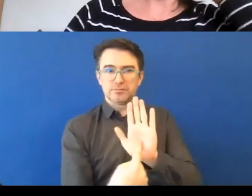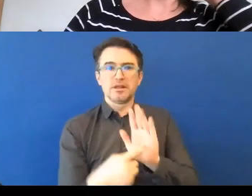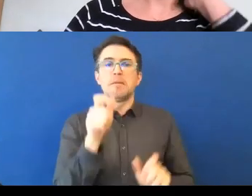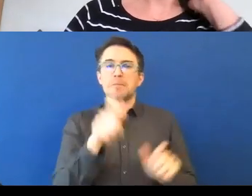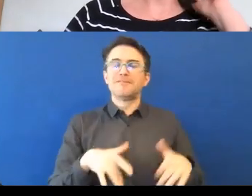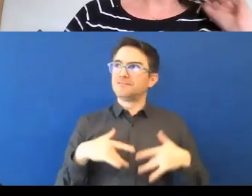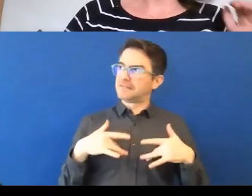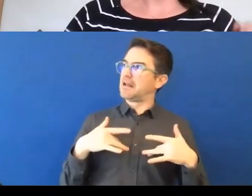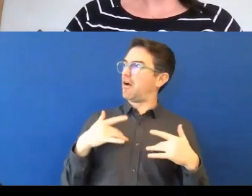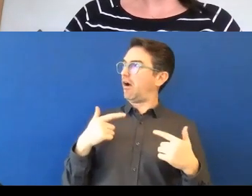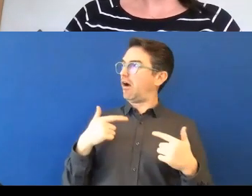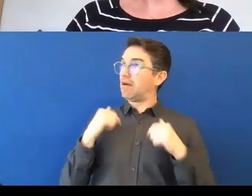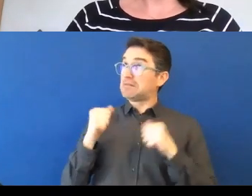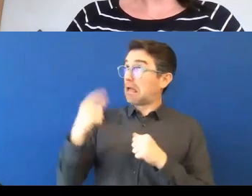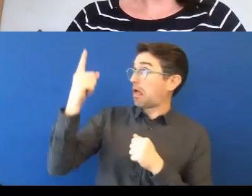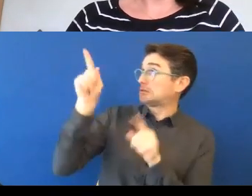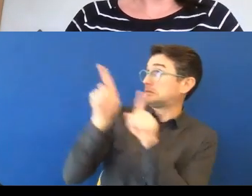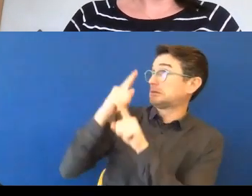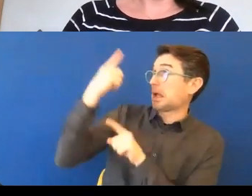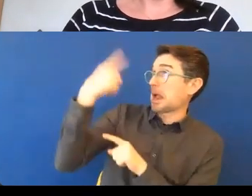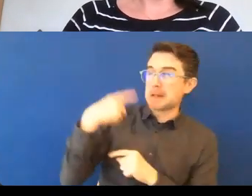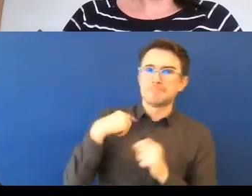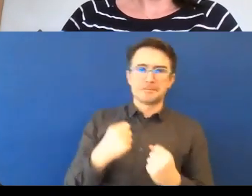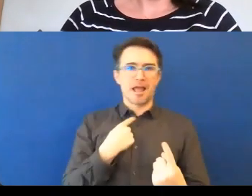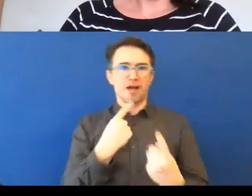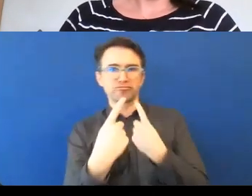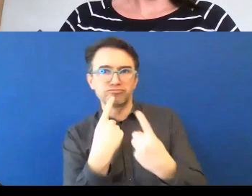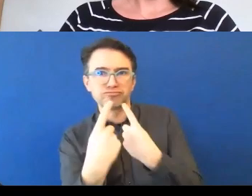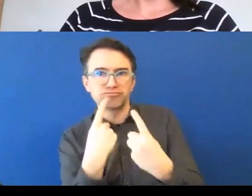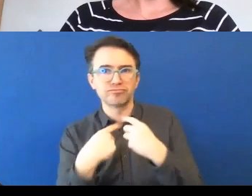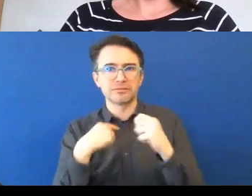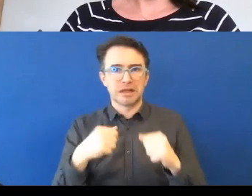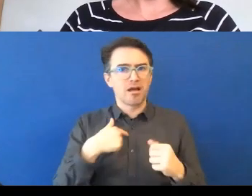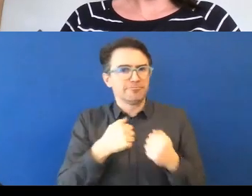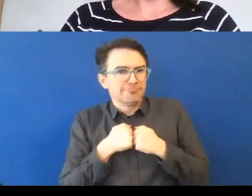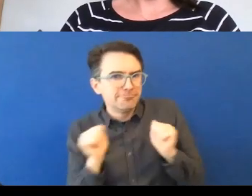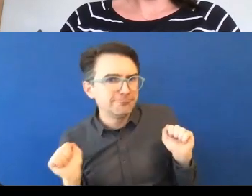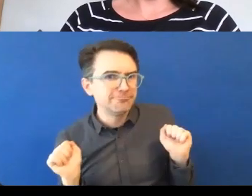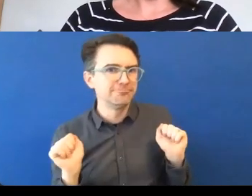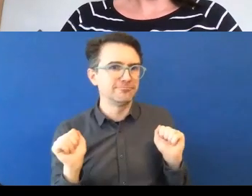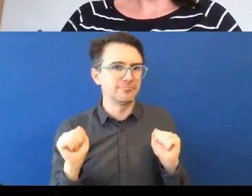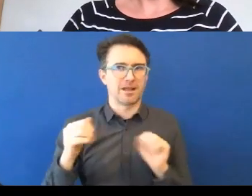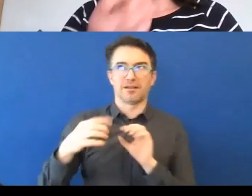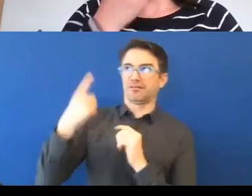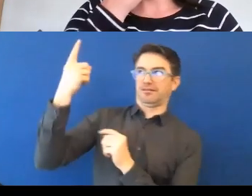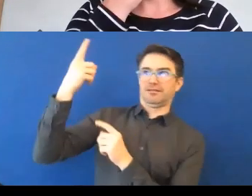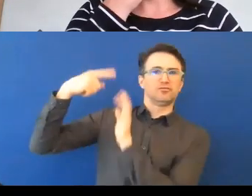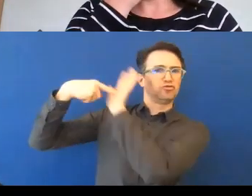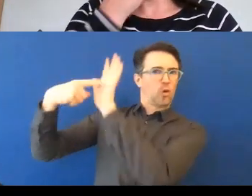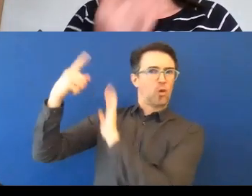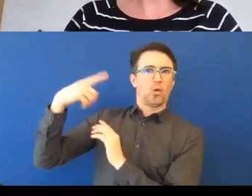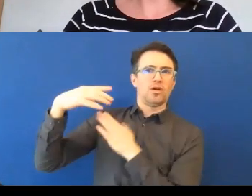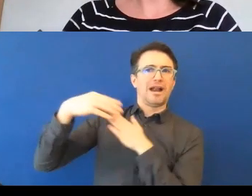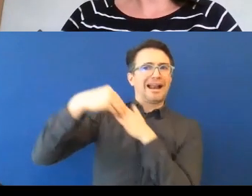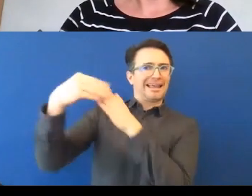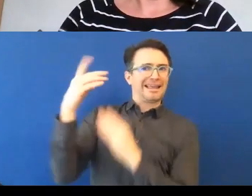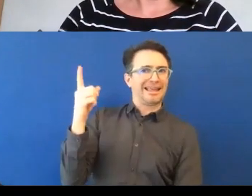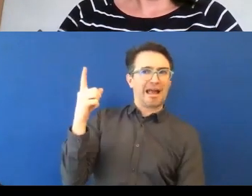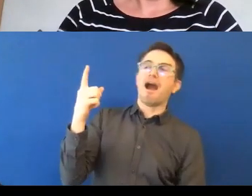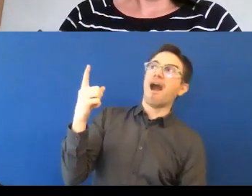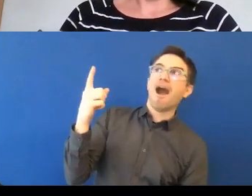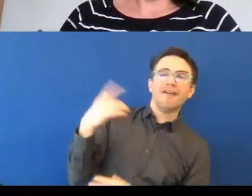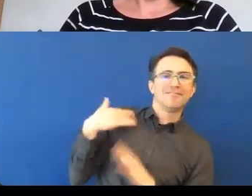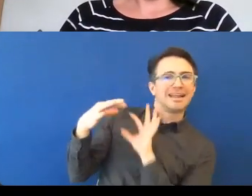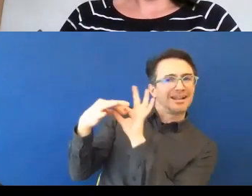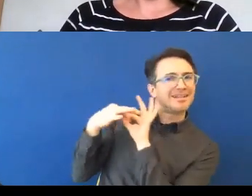those are the things that really need to change. So from, from a company point of view, you've got to walk the talk and